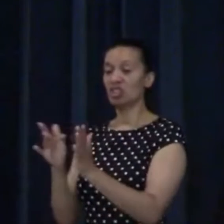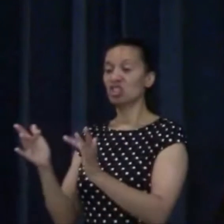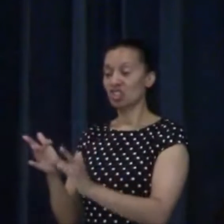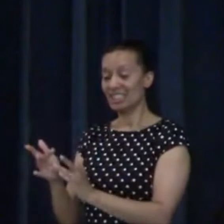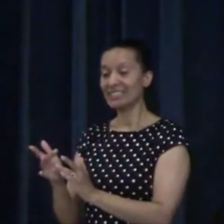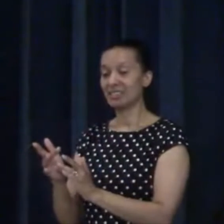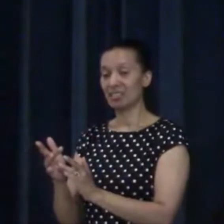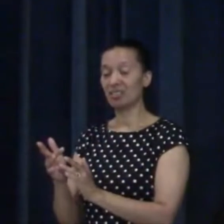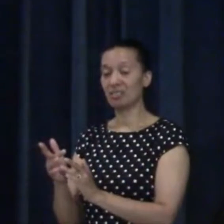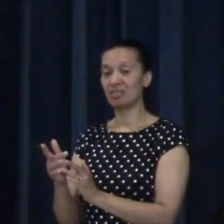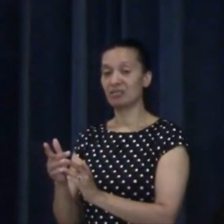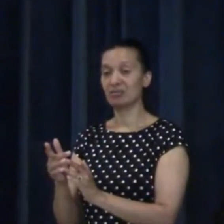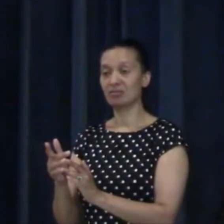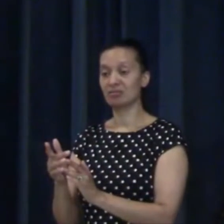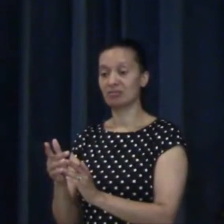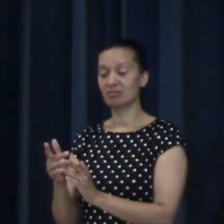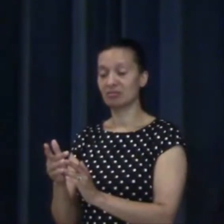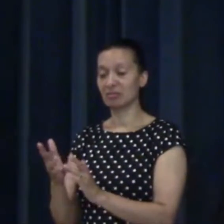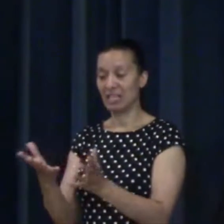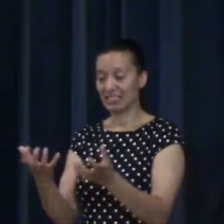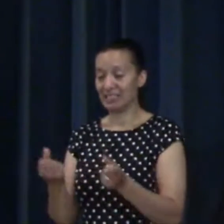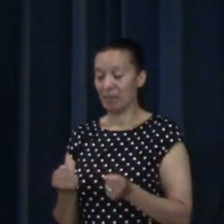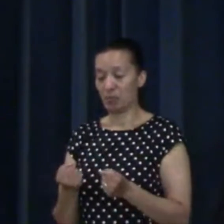took the punishment that we deserve.